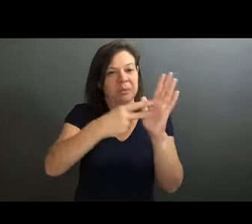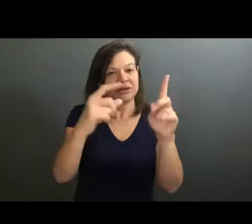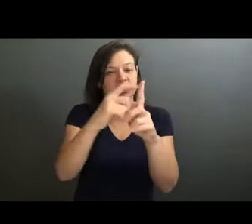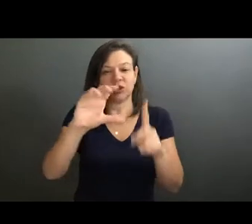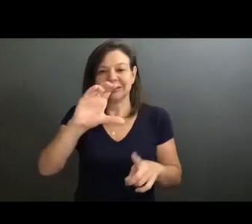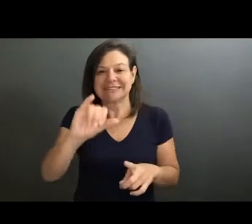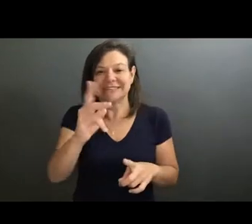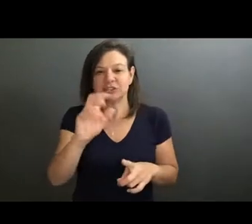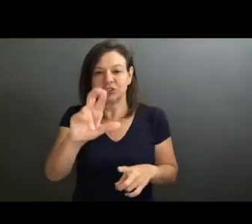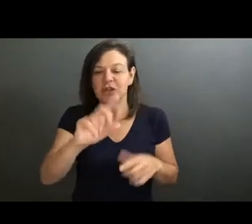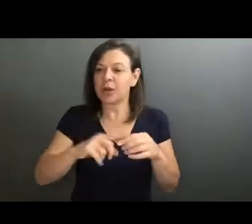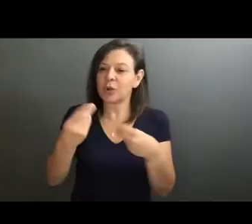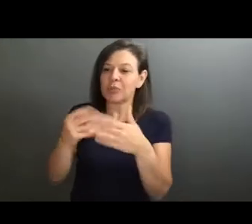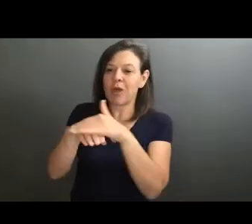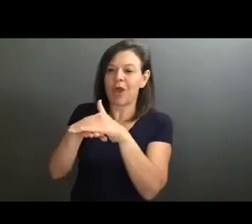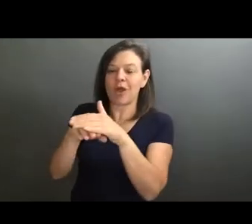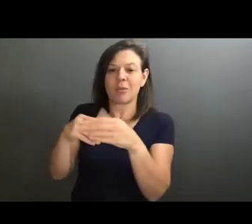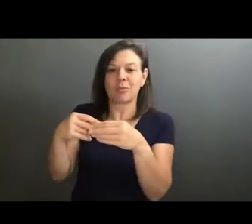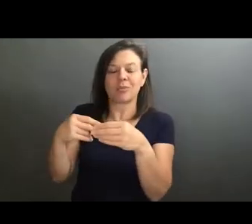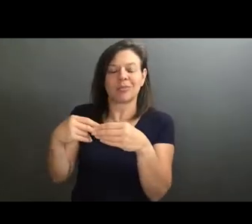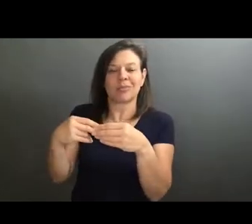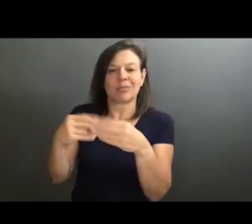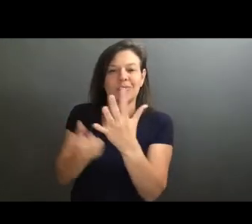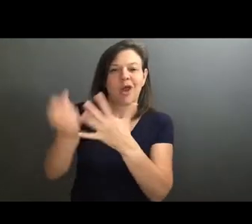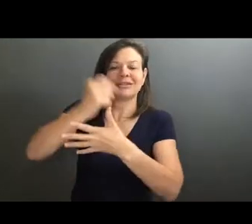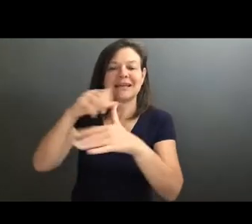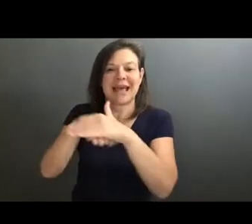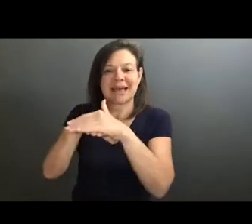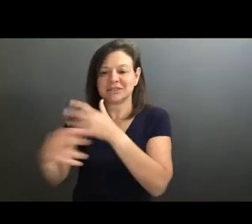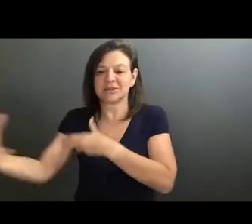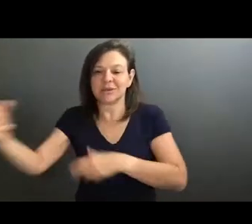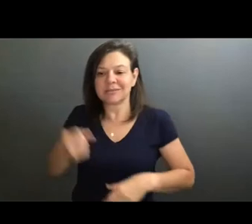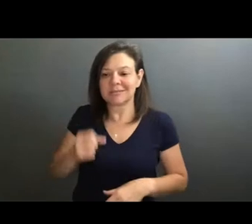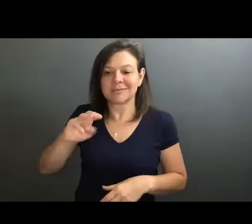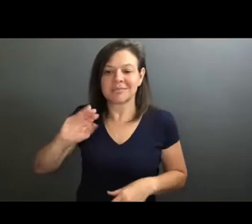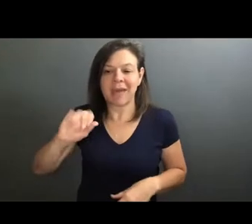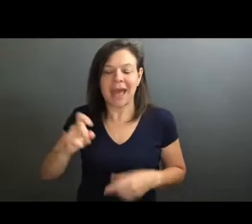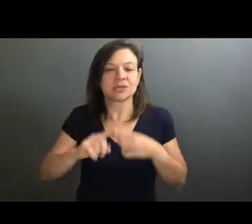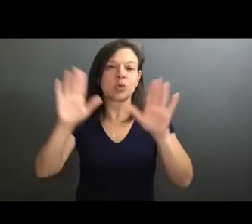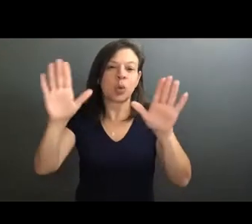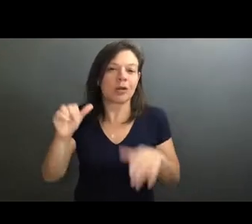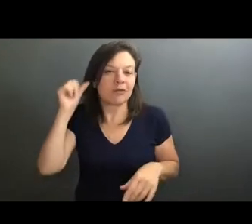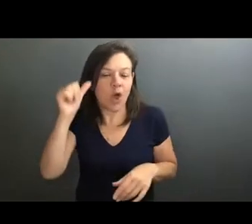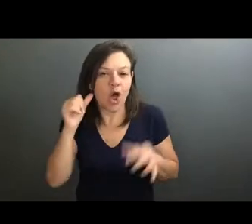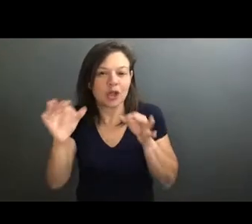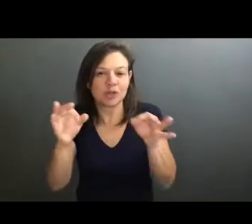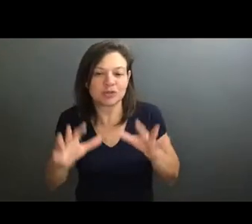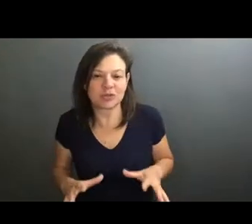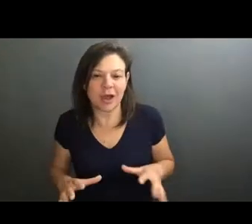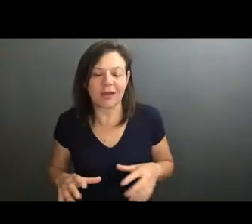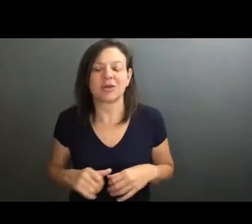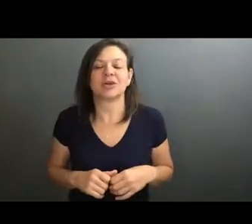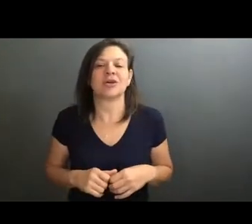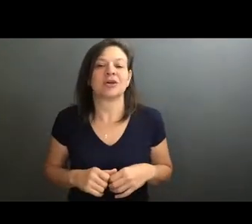prioritize access as well. So we engaged Max Grayson, who's this amazing audio describer and writer and audio